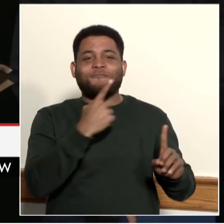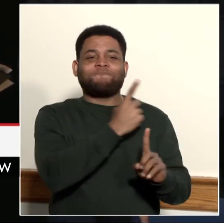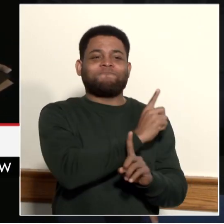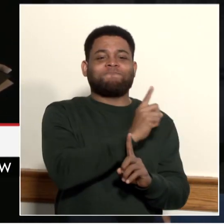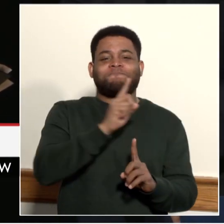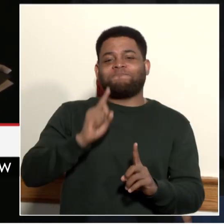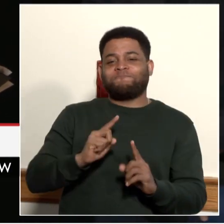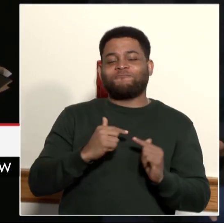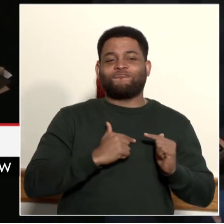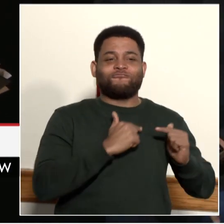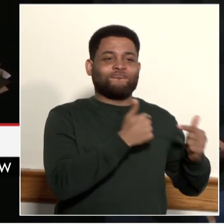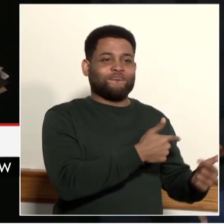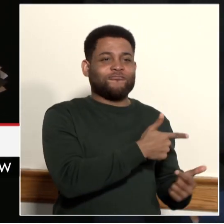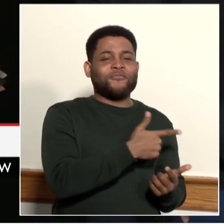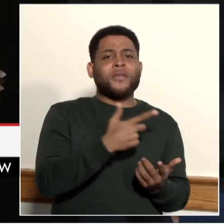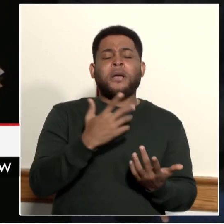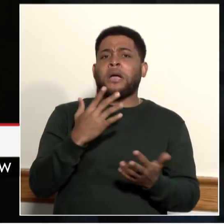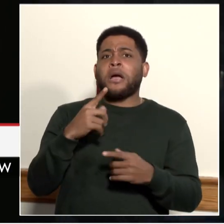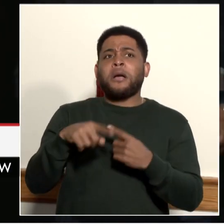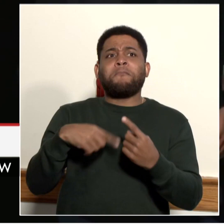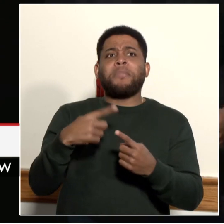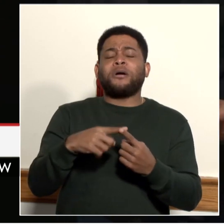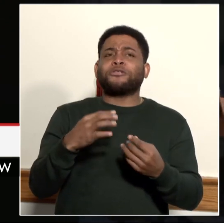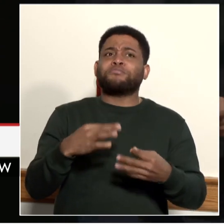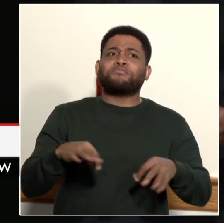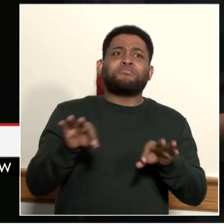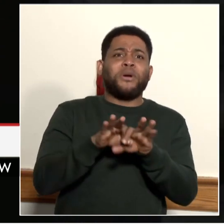about how important signing day is.